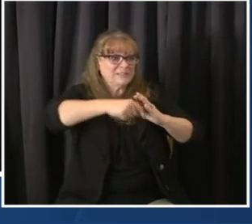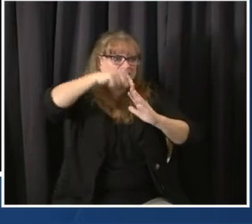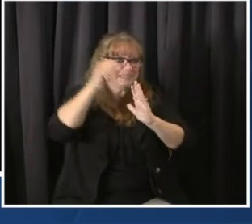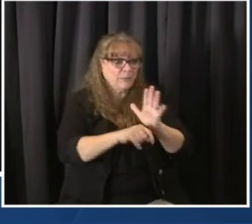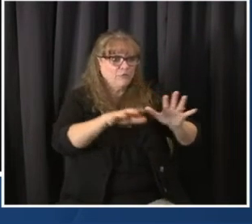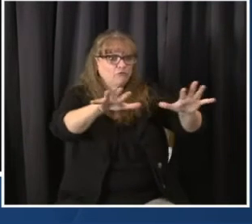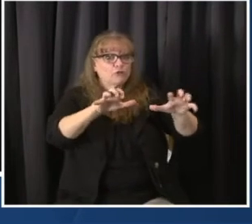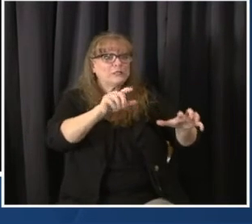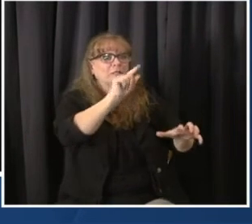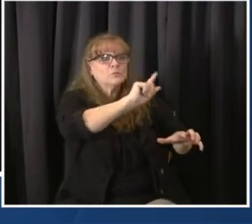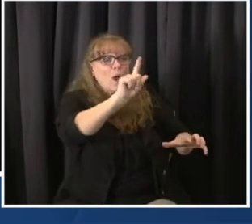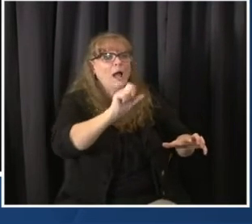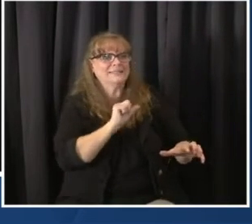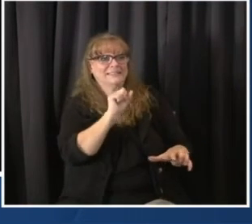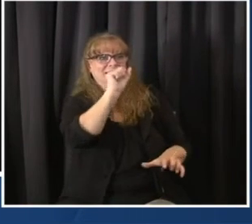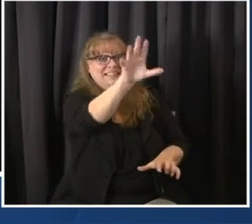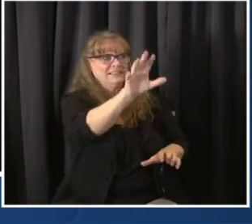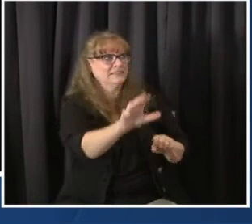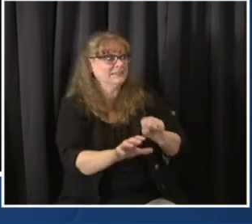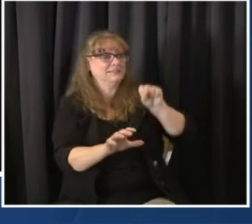Johnson and Johnson.